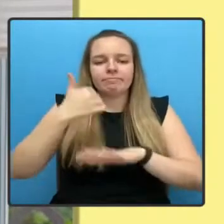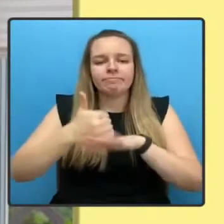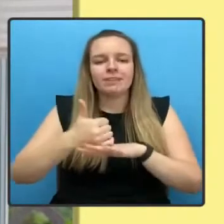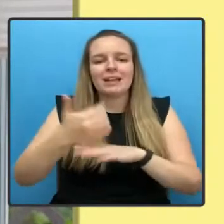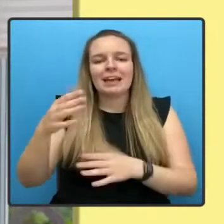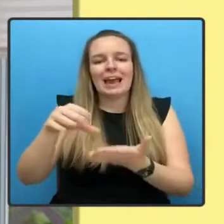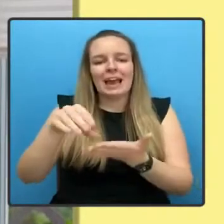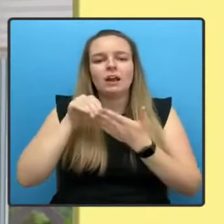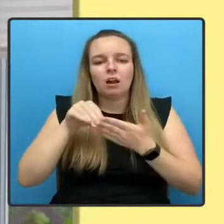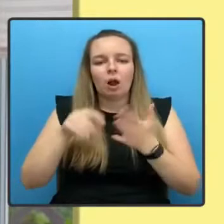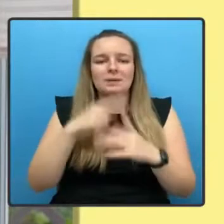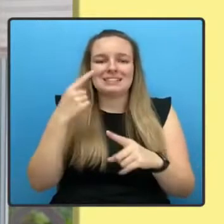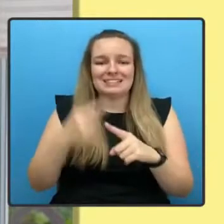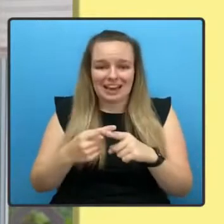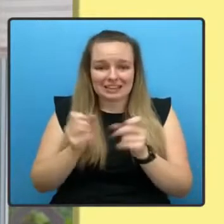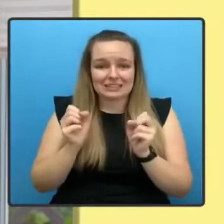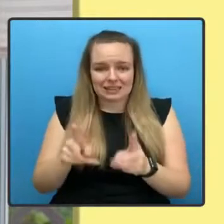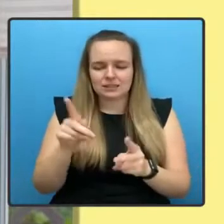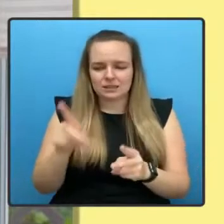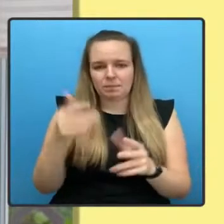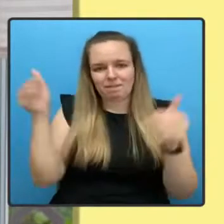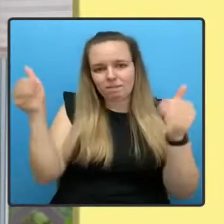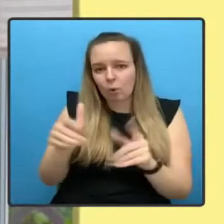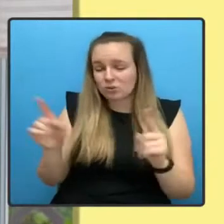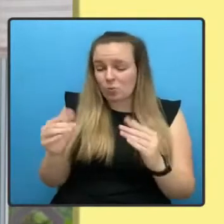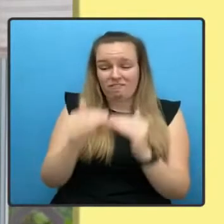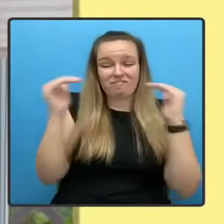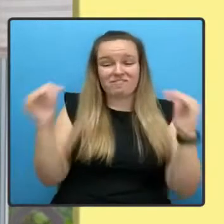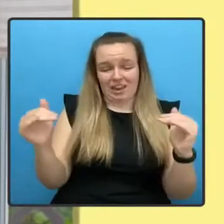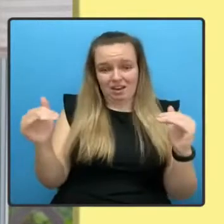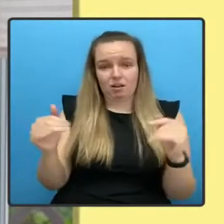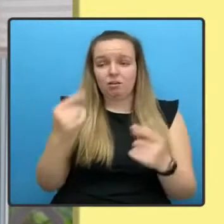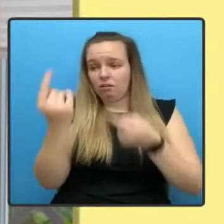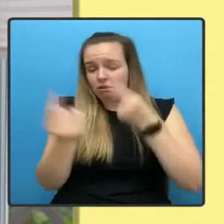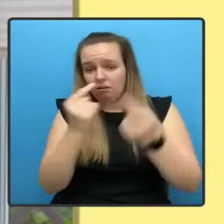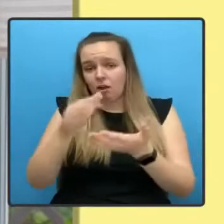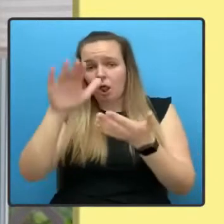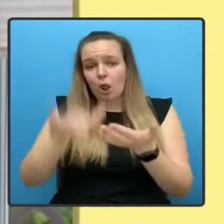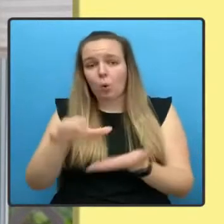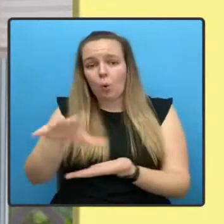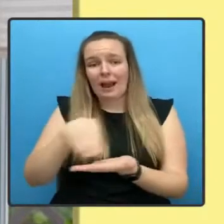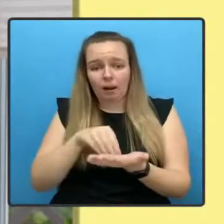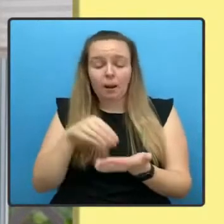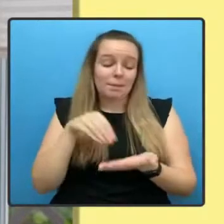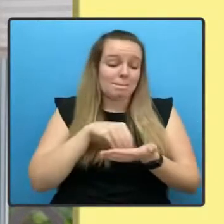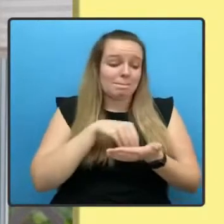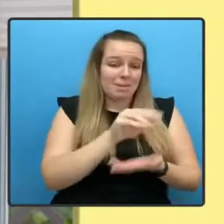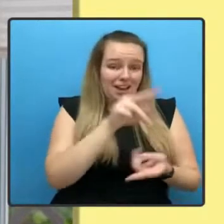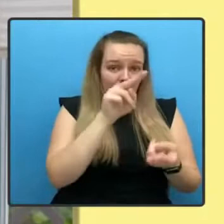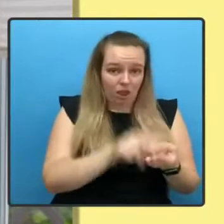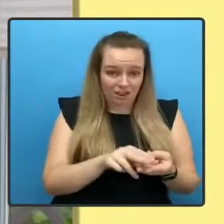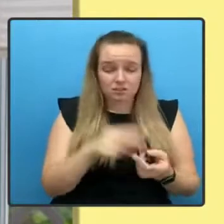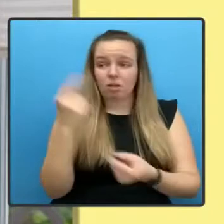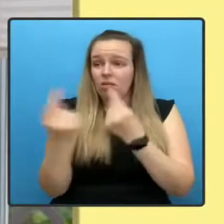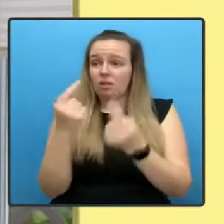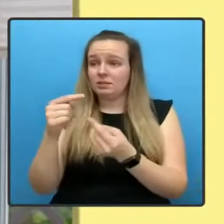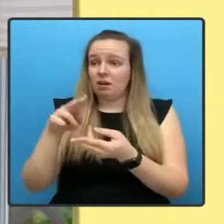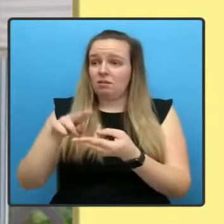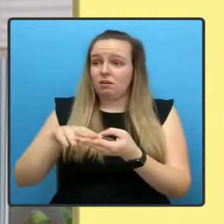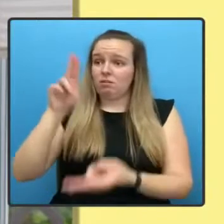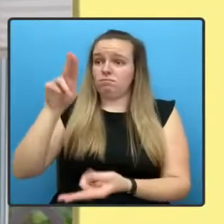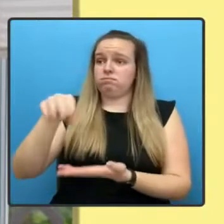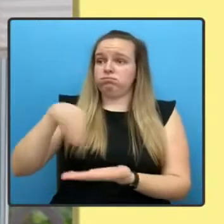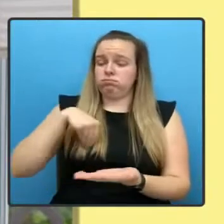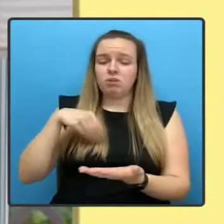heart. Those on lower incomes pay less, while those with the broadest shoulders pay a bit more. It is